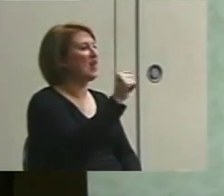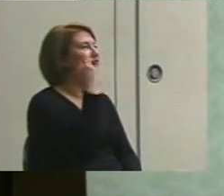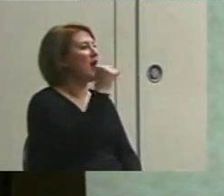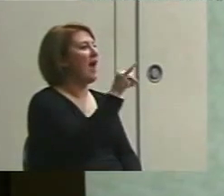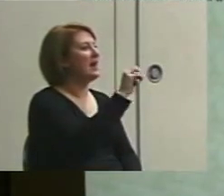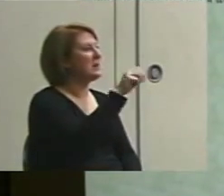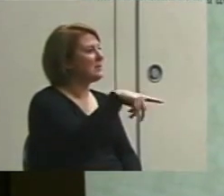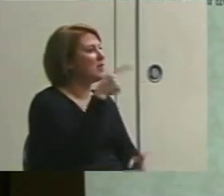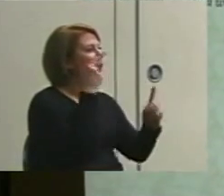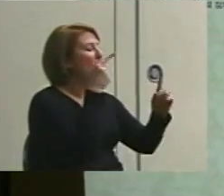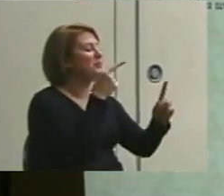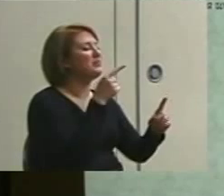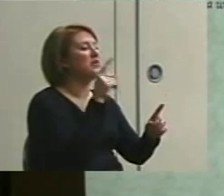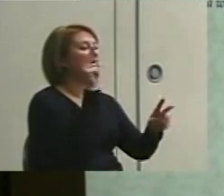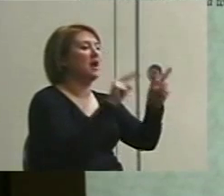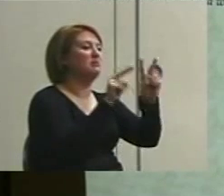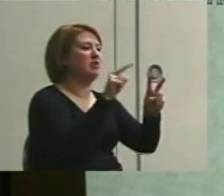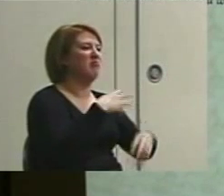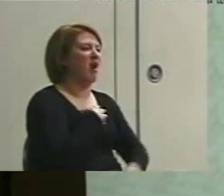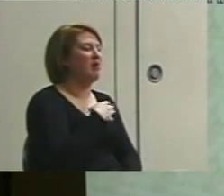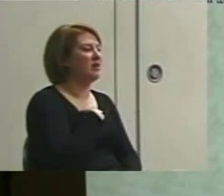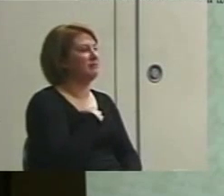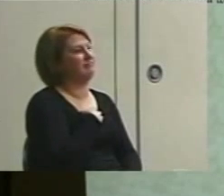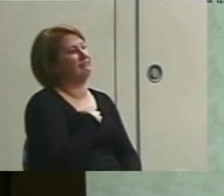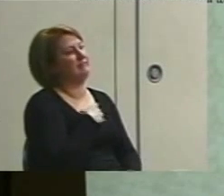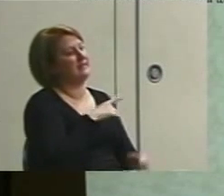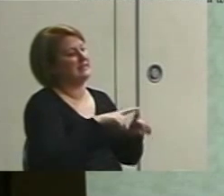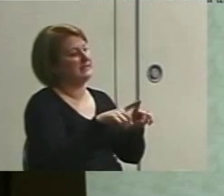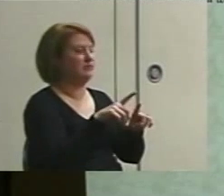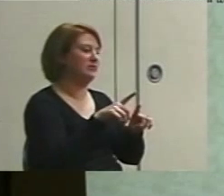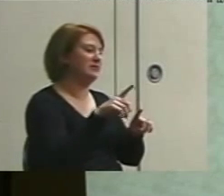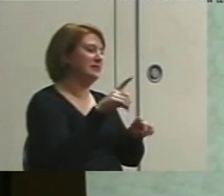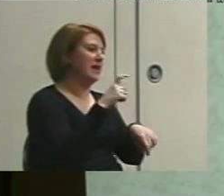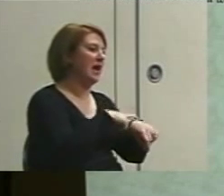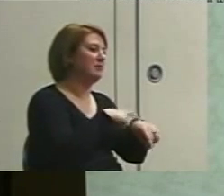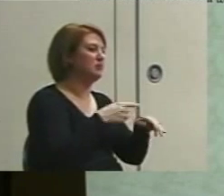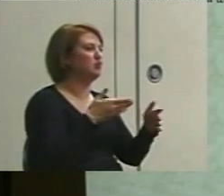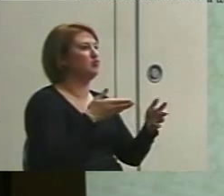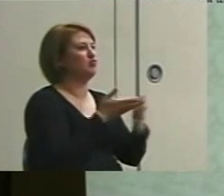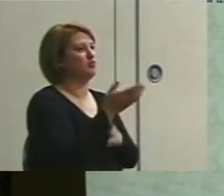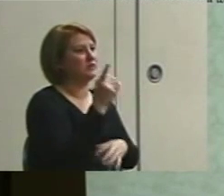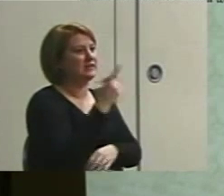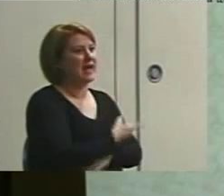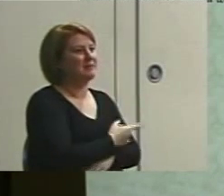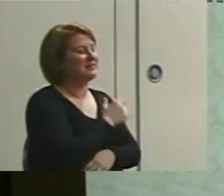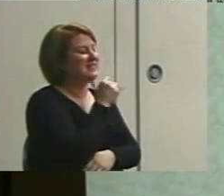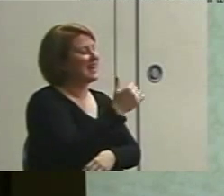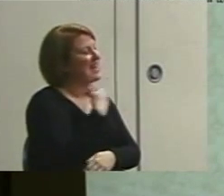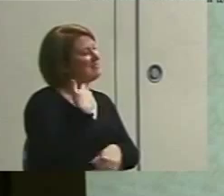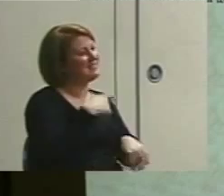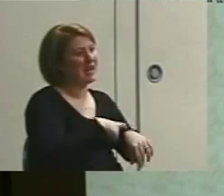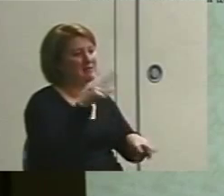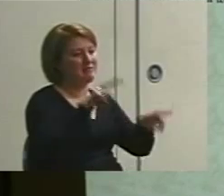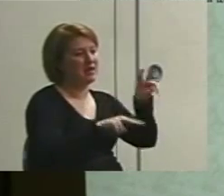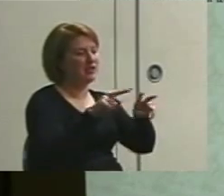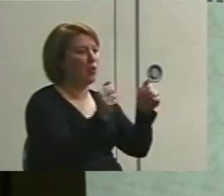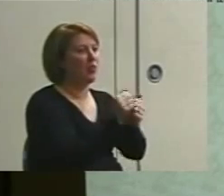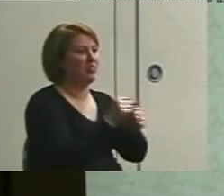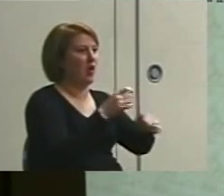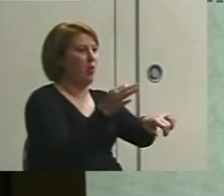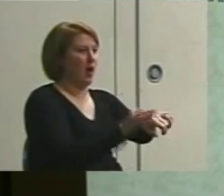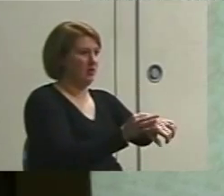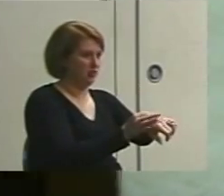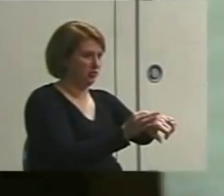pouting episodes of varying durations at times throughout the day, but she just doesn't have time to monitor it with a watch.